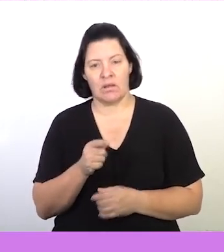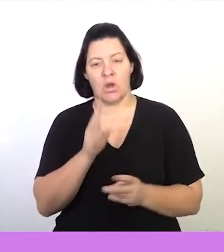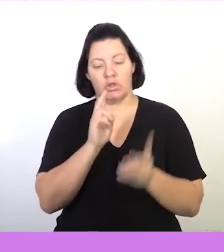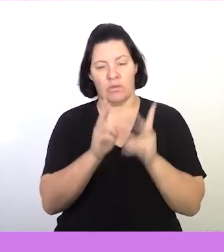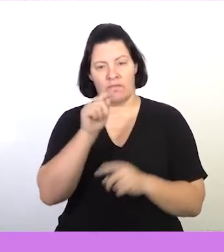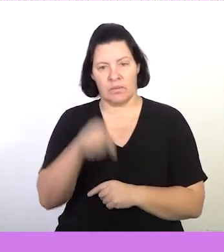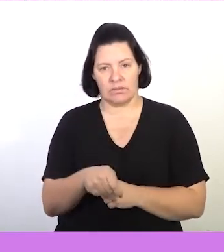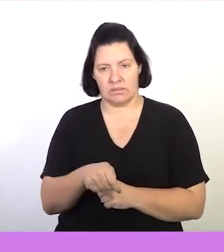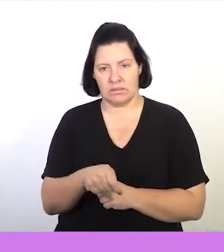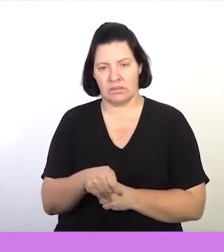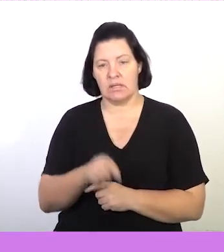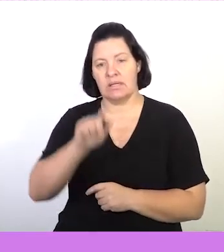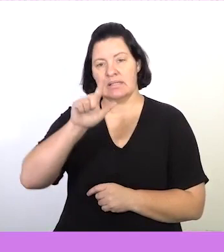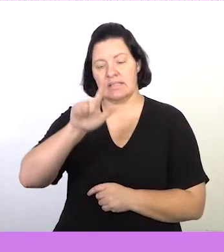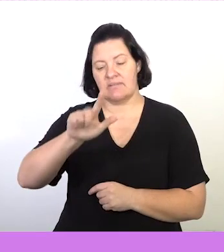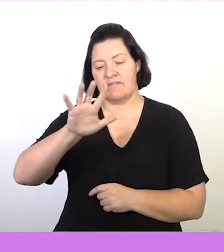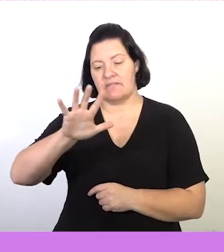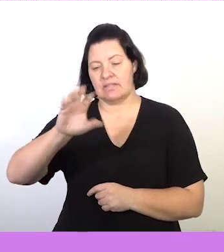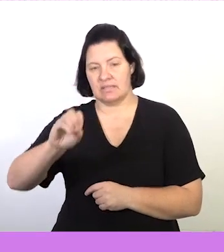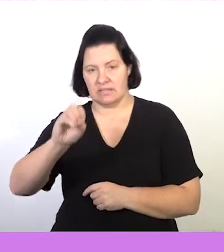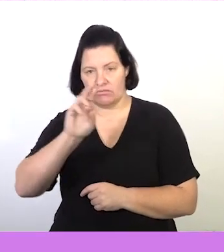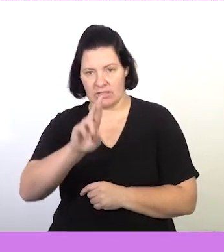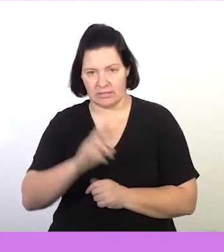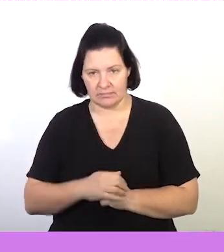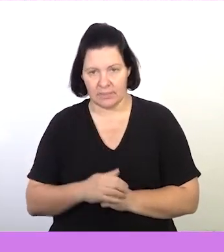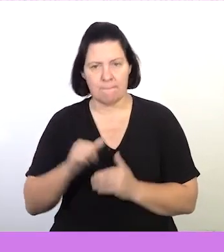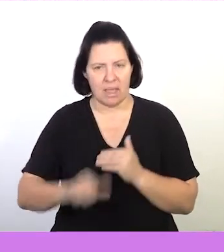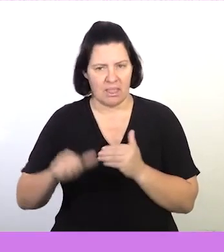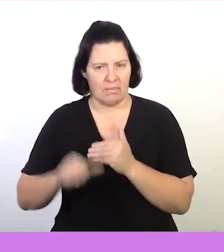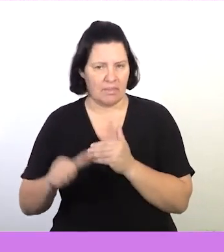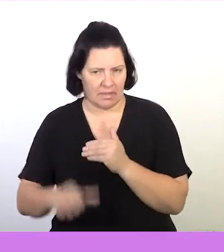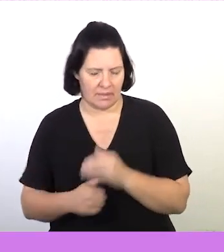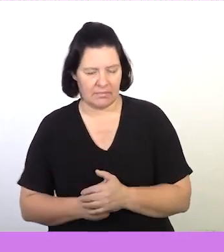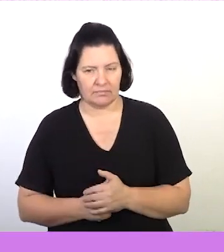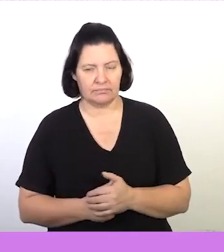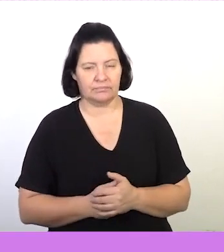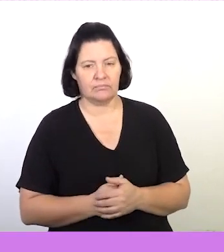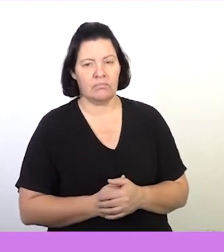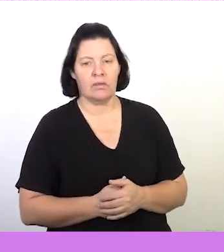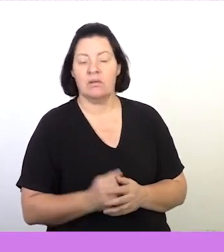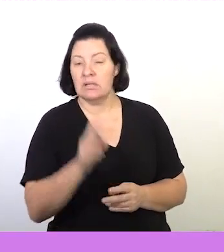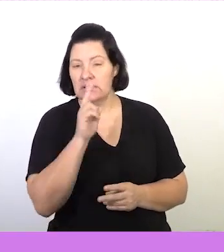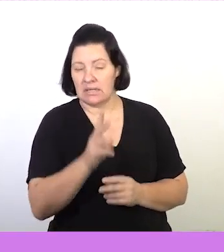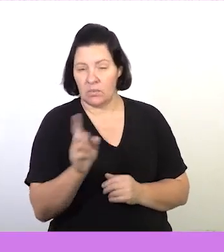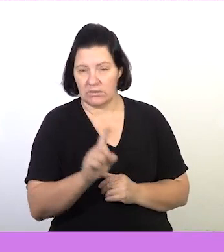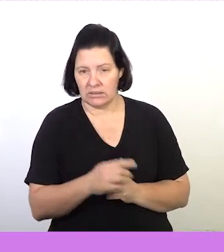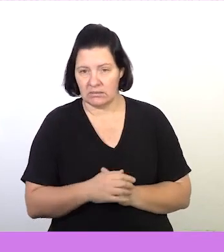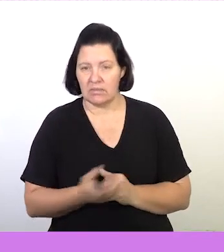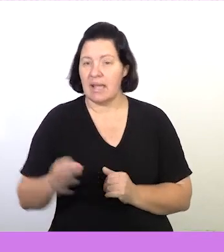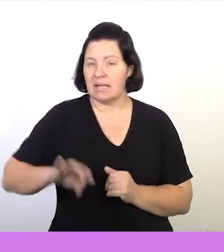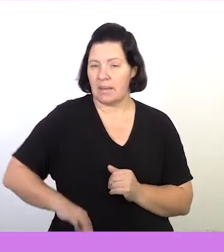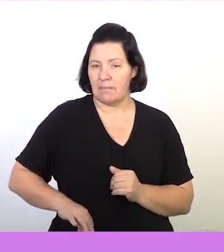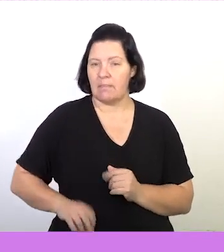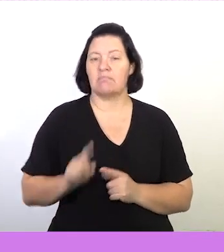is 12,750 rand per month. Then also what else can be seen as